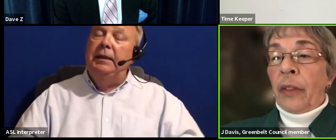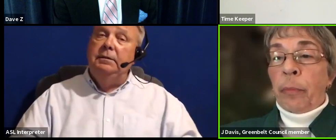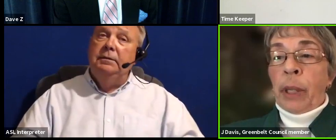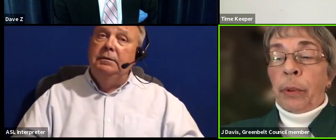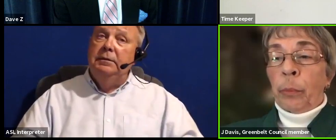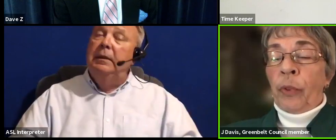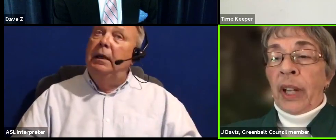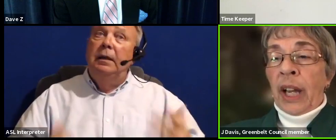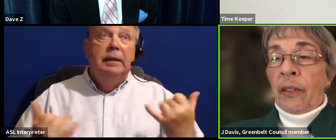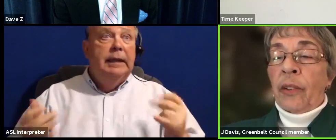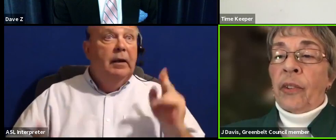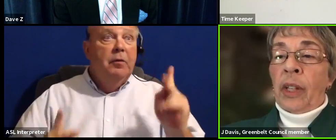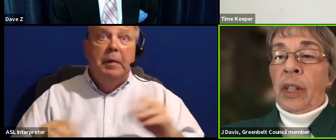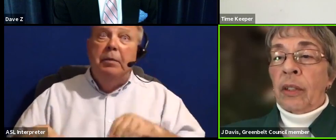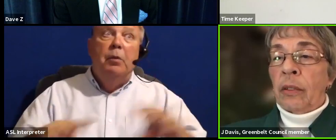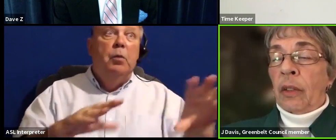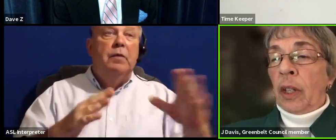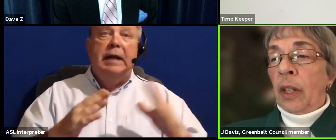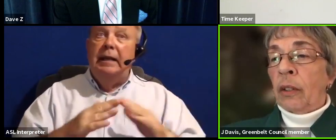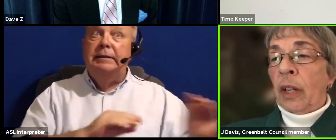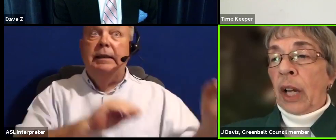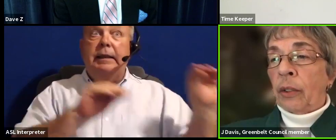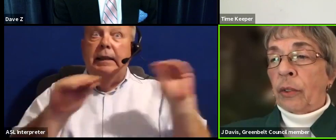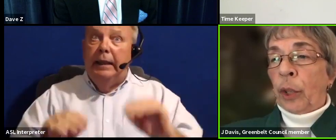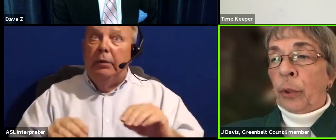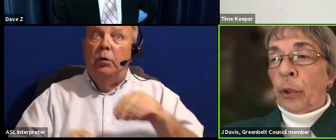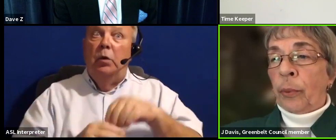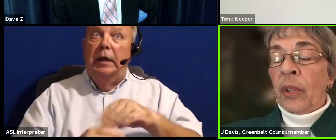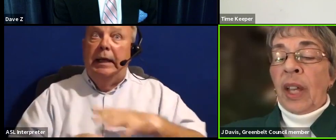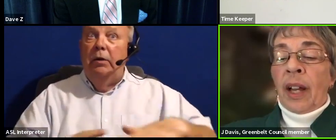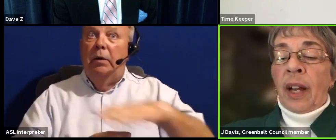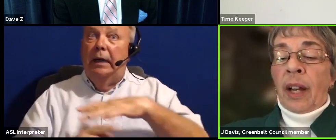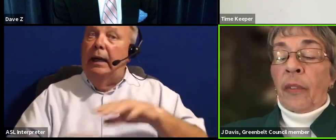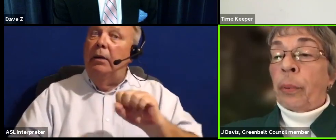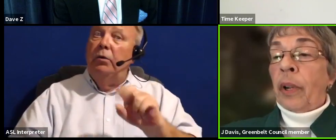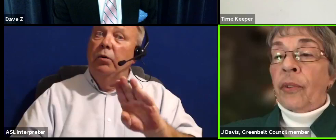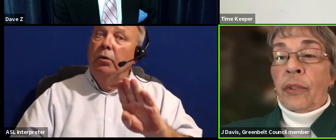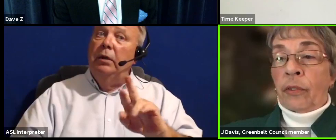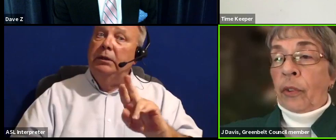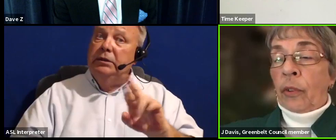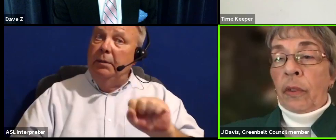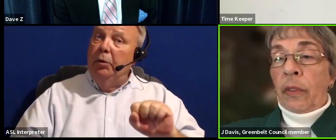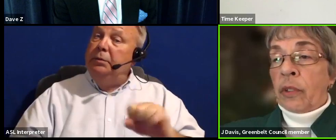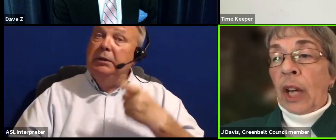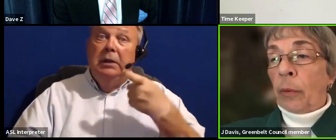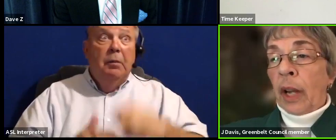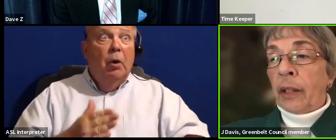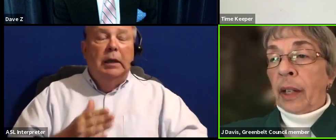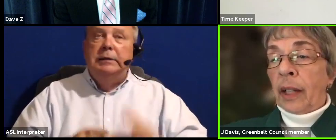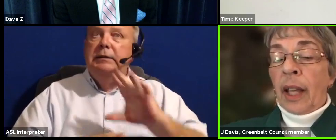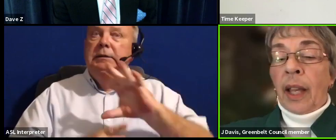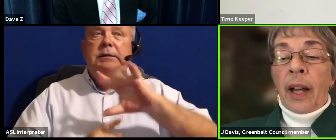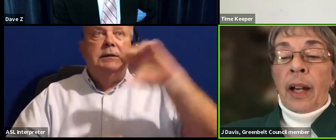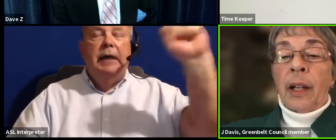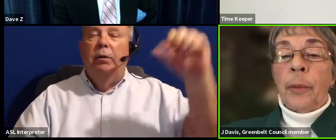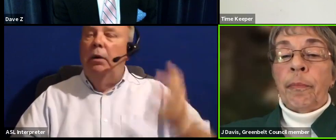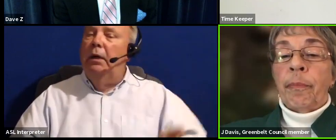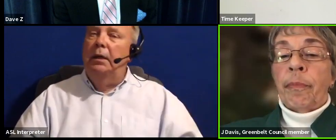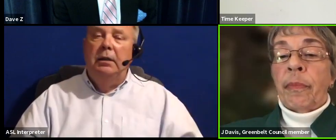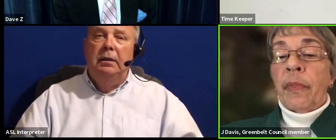Now that people are moving out of the city into the inner and outer suburbs, the prices are just skyrocketing.